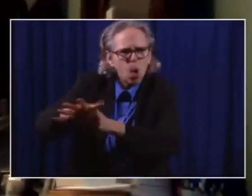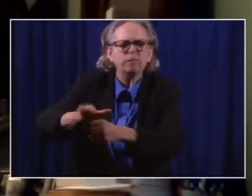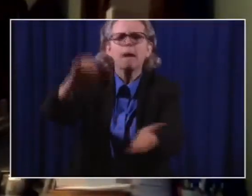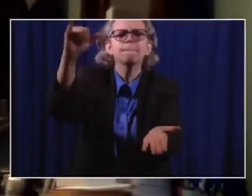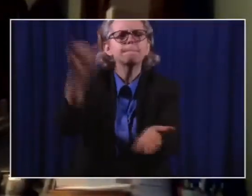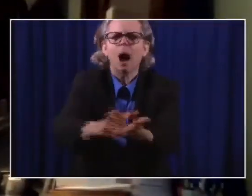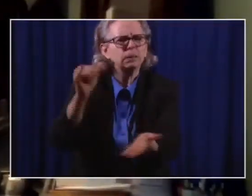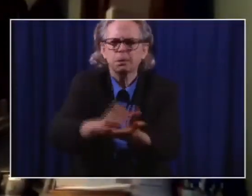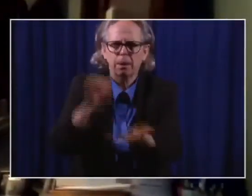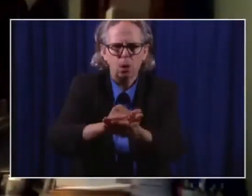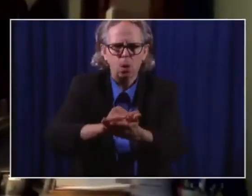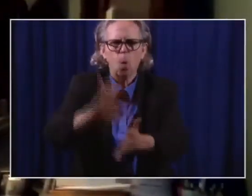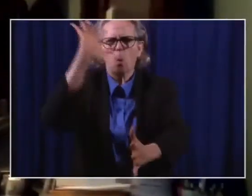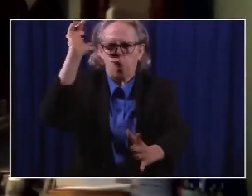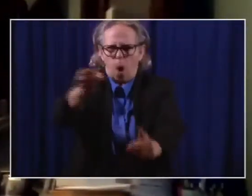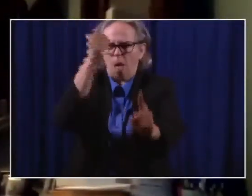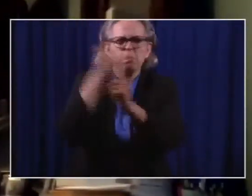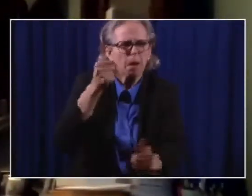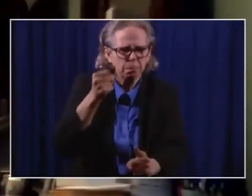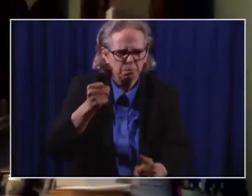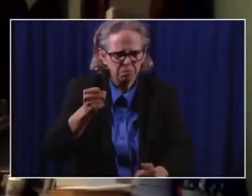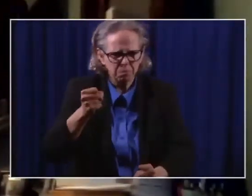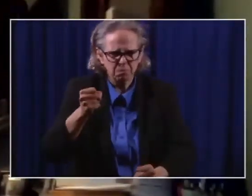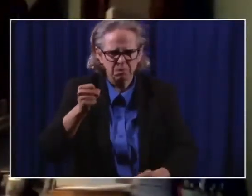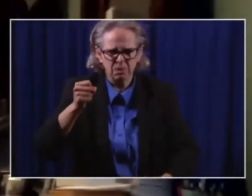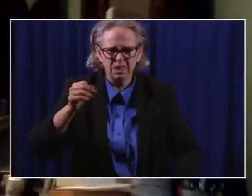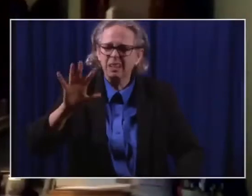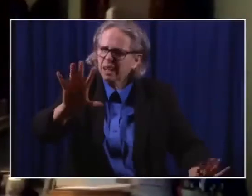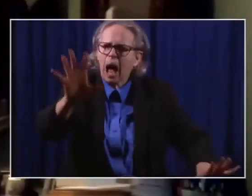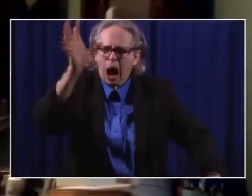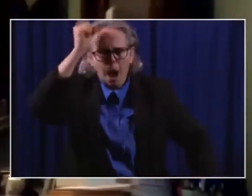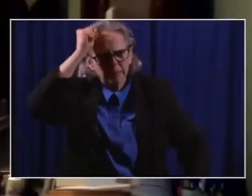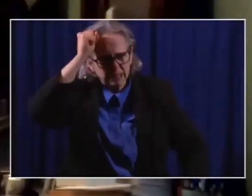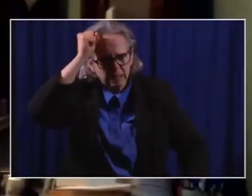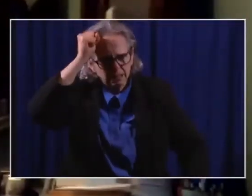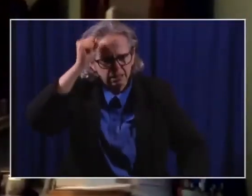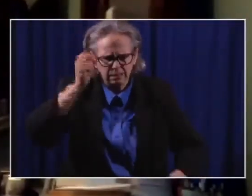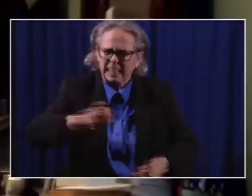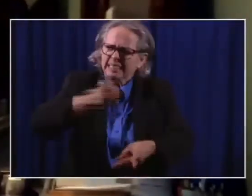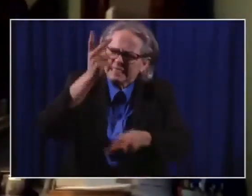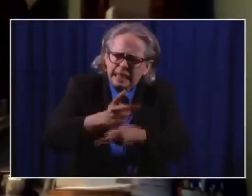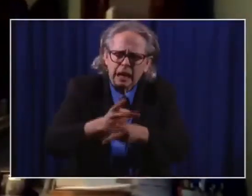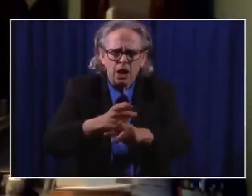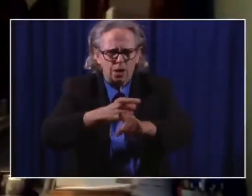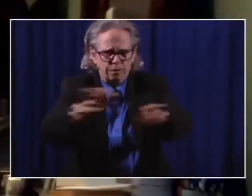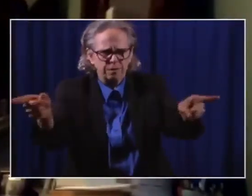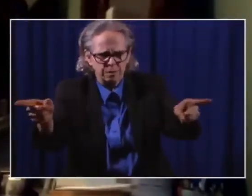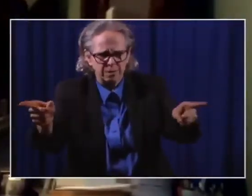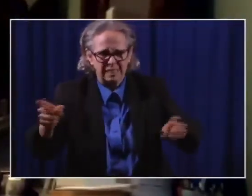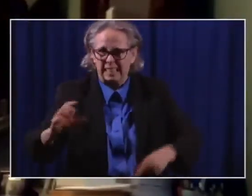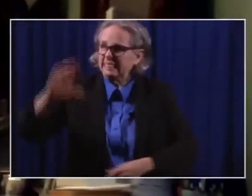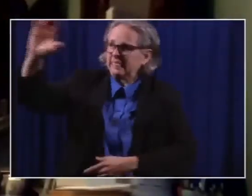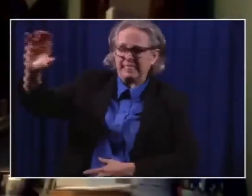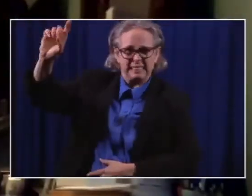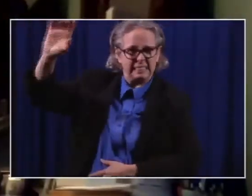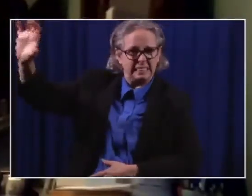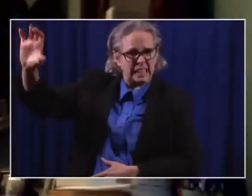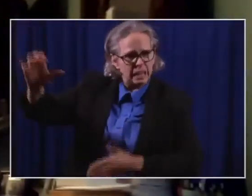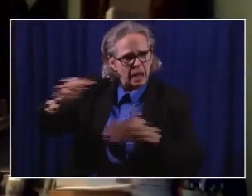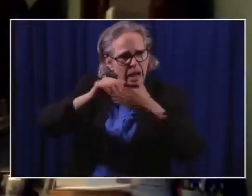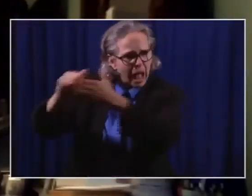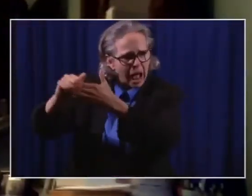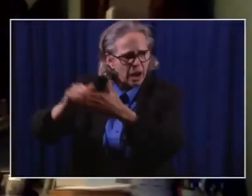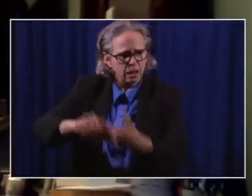common sense steps that the CDC and the NIH have recommended to us. Wear a mask when you're